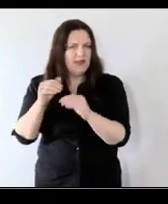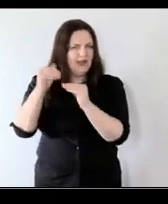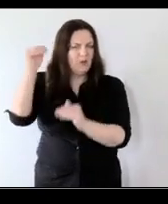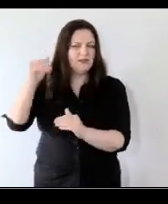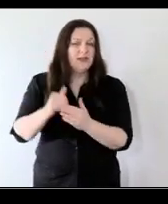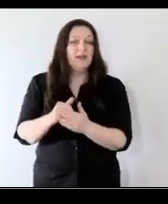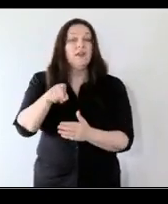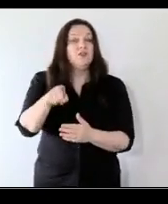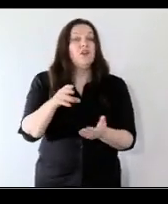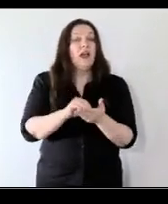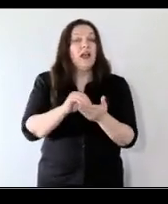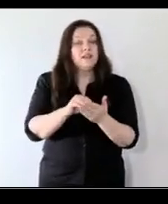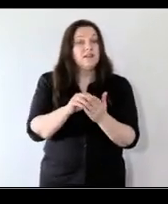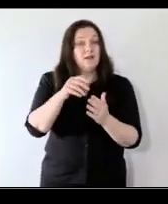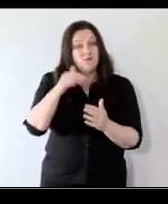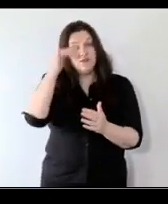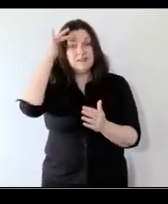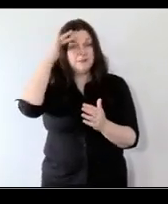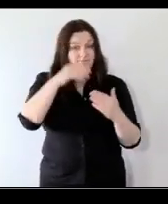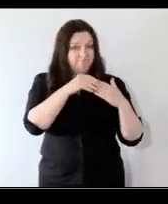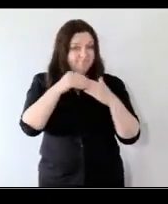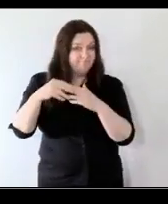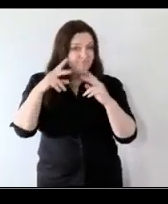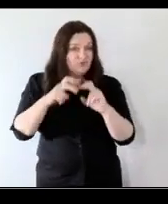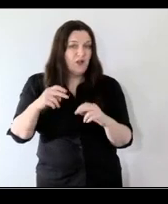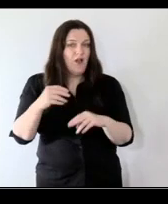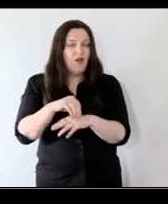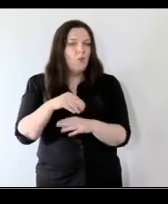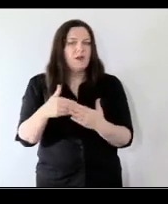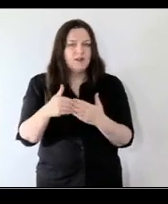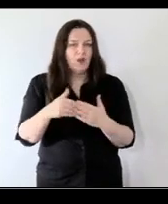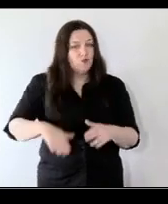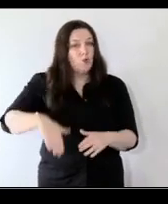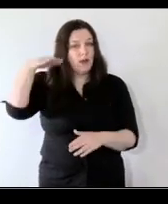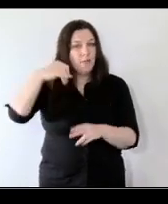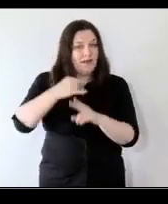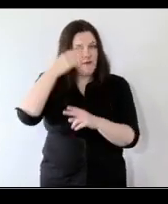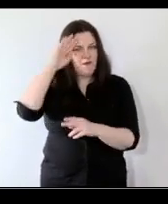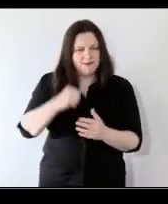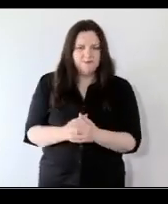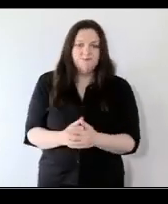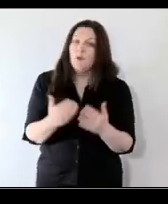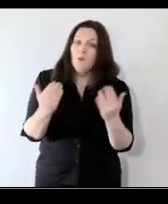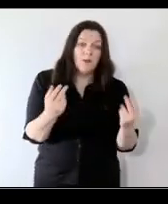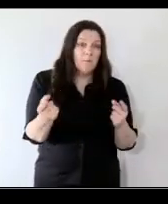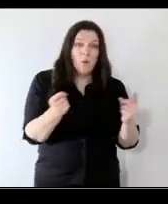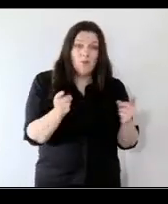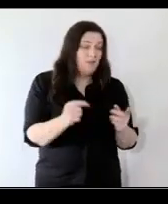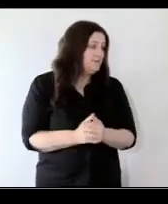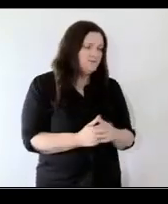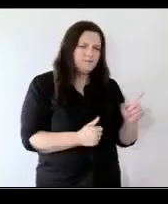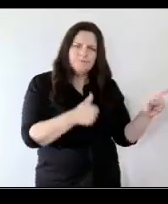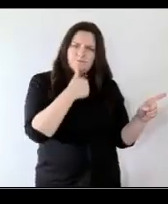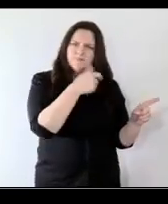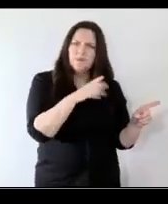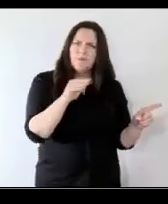-known growing up in ireland research project you're very welcome emir bernie now to join the conversation bernie i might come to